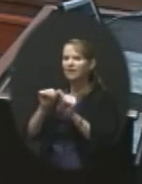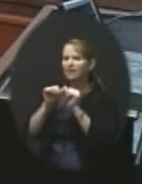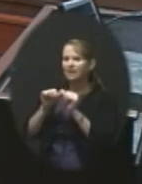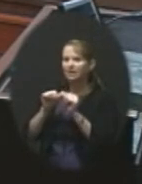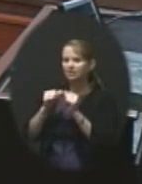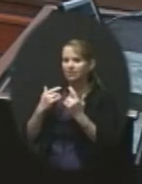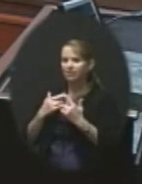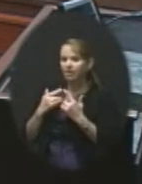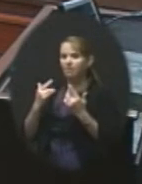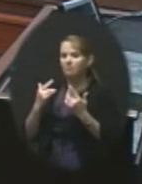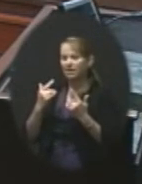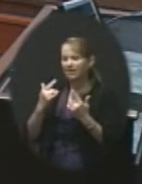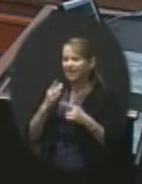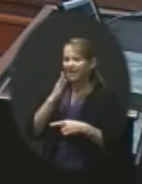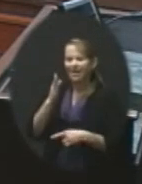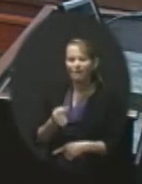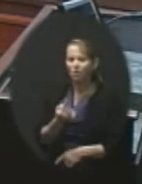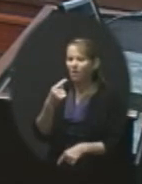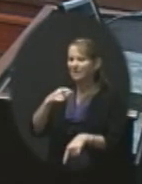the term boundary.